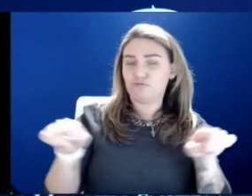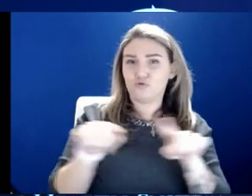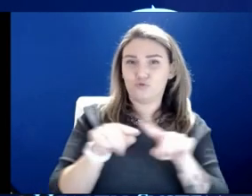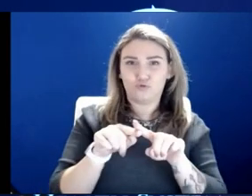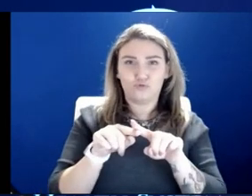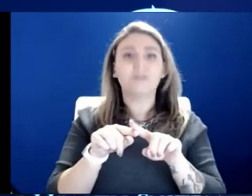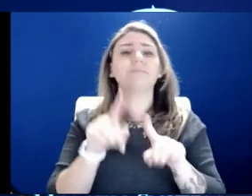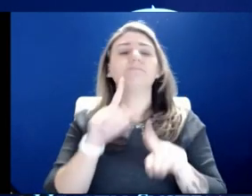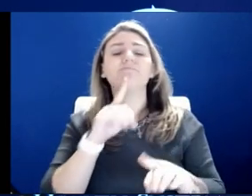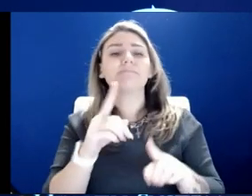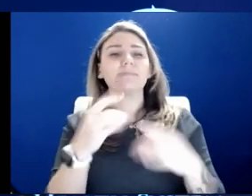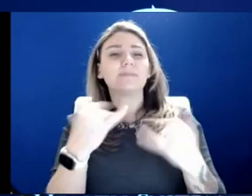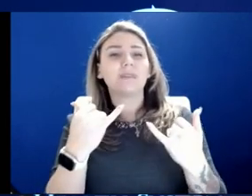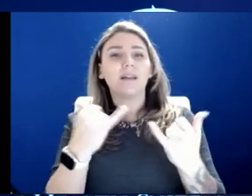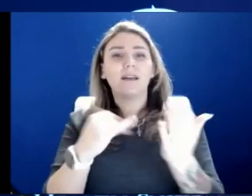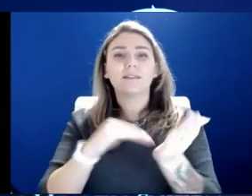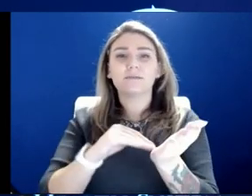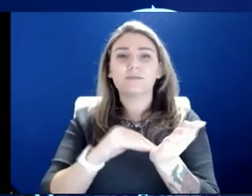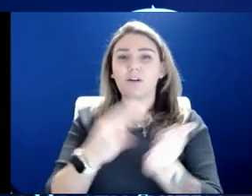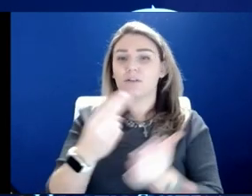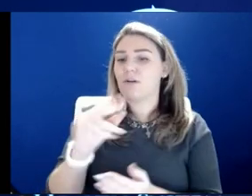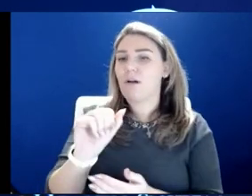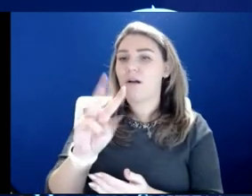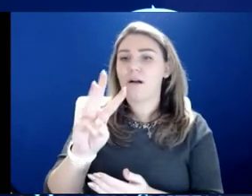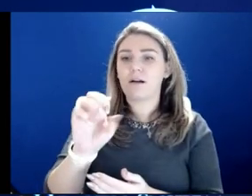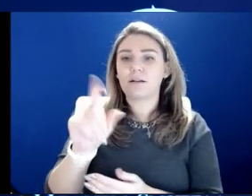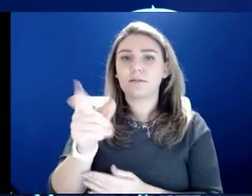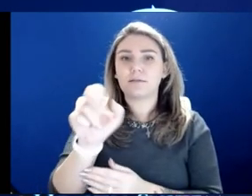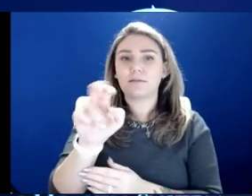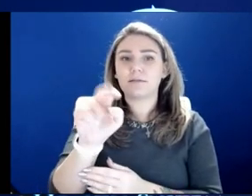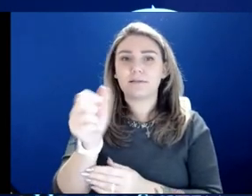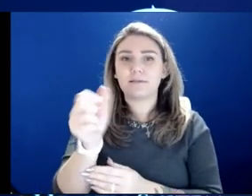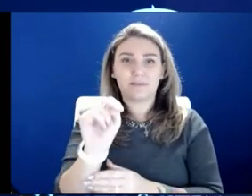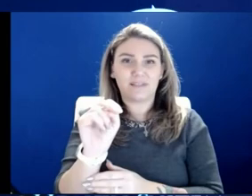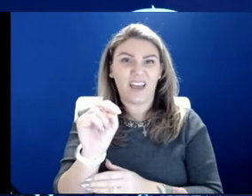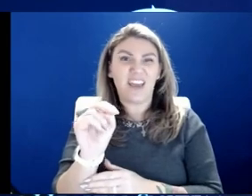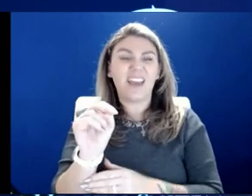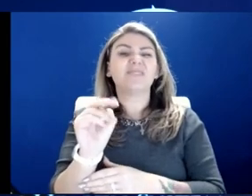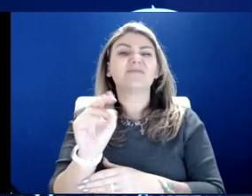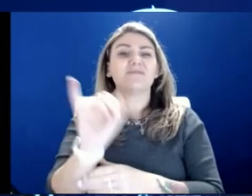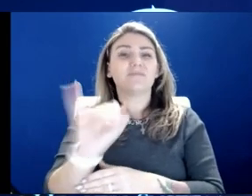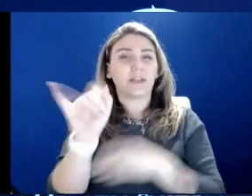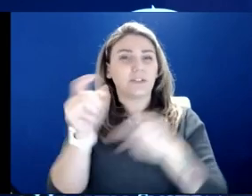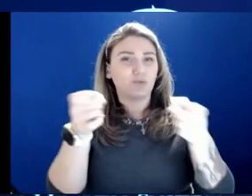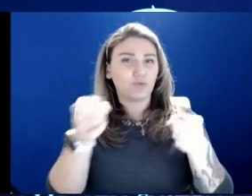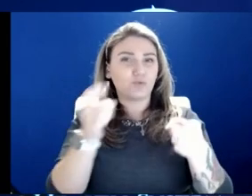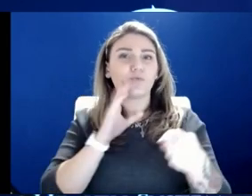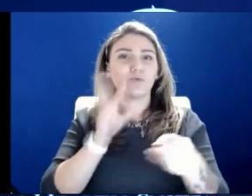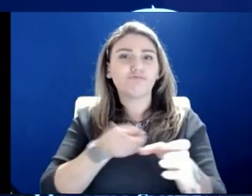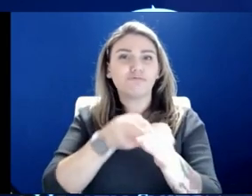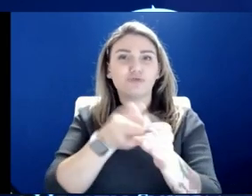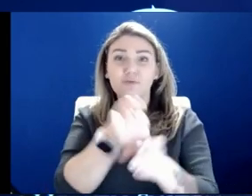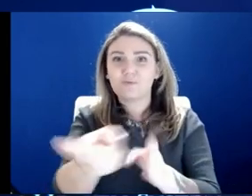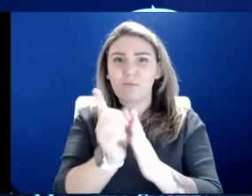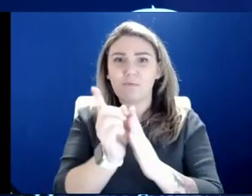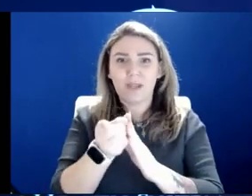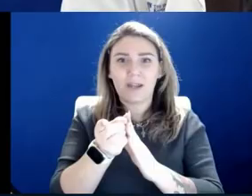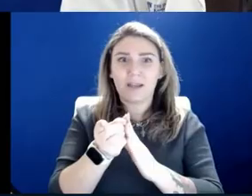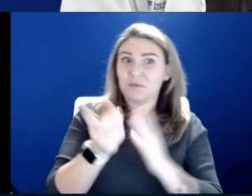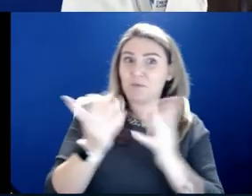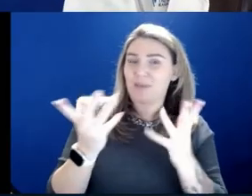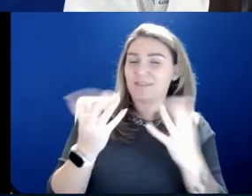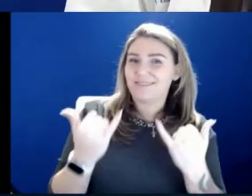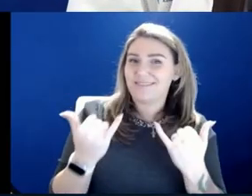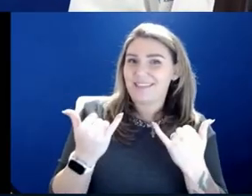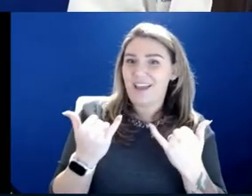Medical Director of Infection Prevention and Control with our patient numbers. He'll be joining us in just a few minutes, like, actually, how about right about now, Hawk?